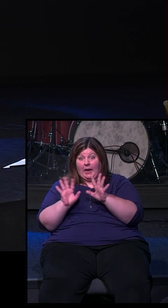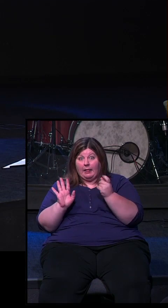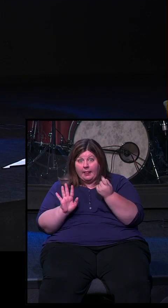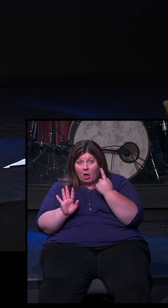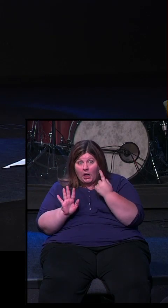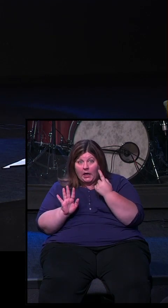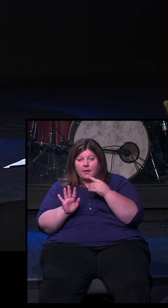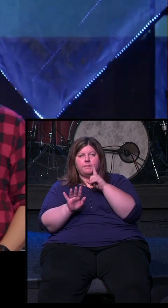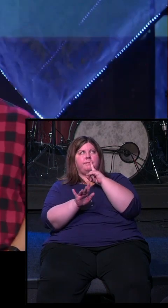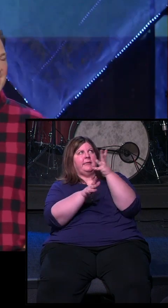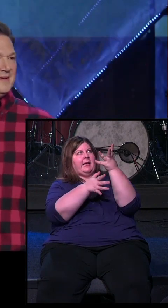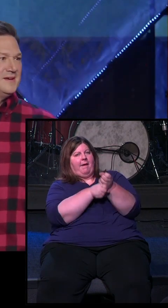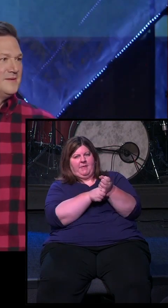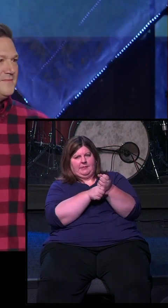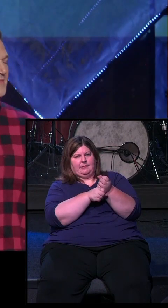Certainty.